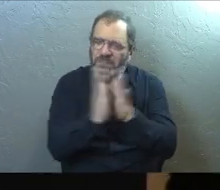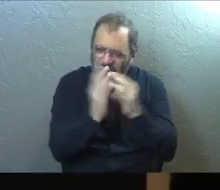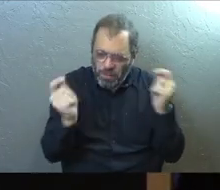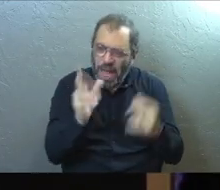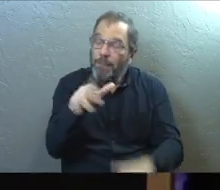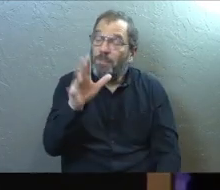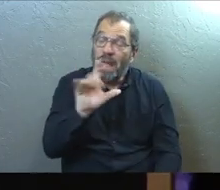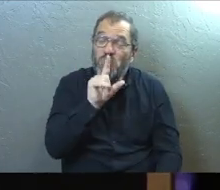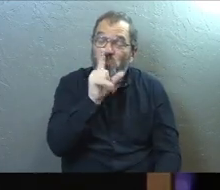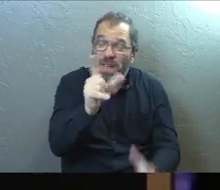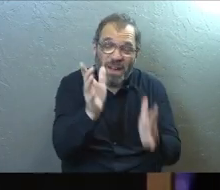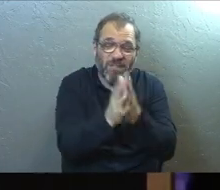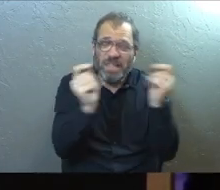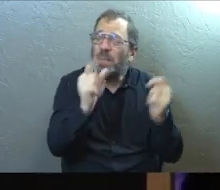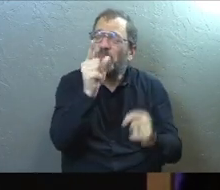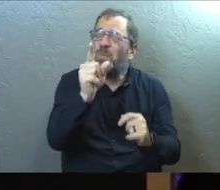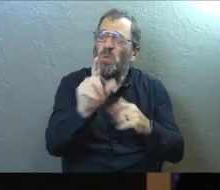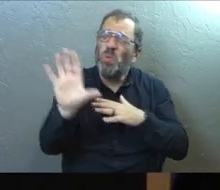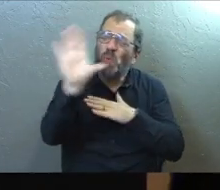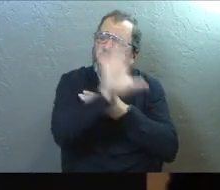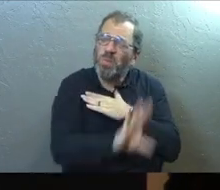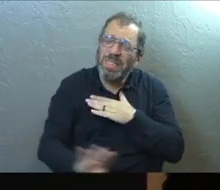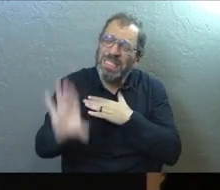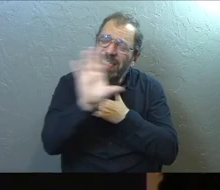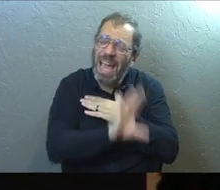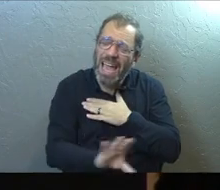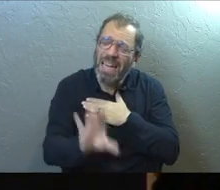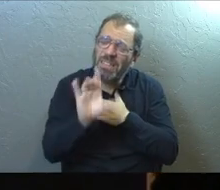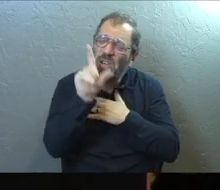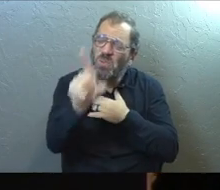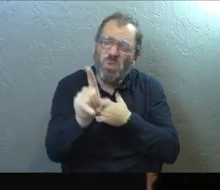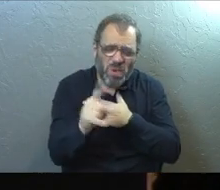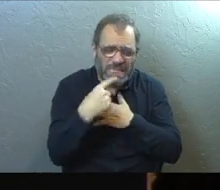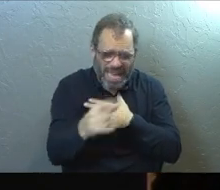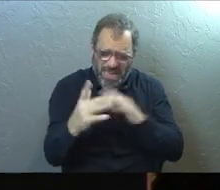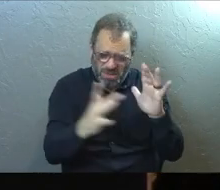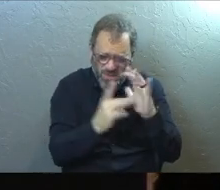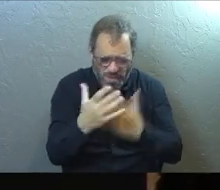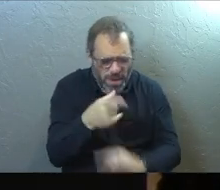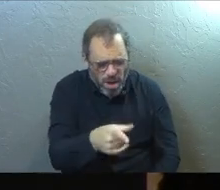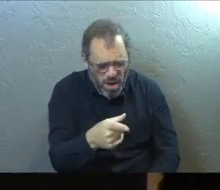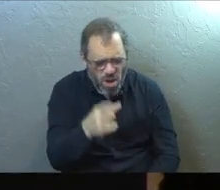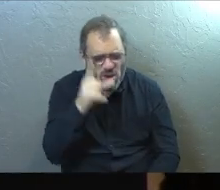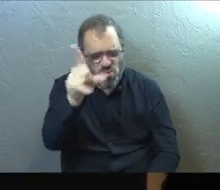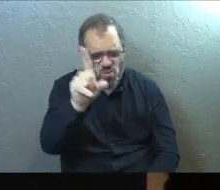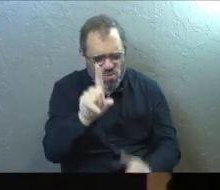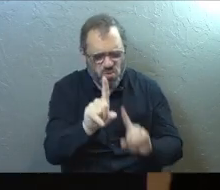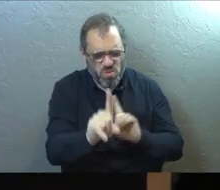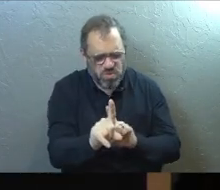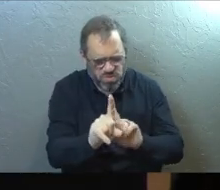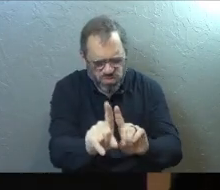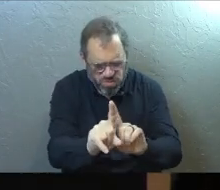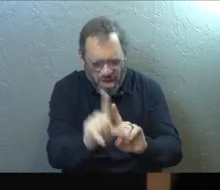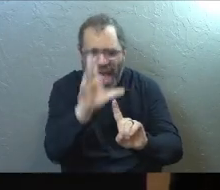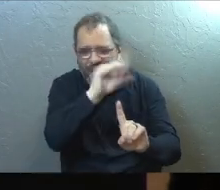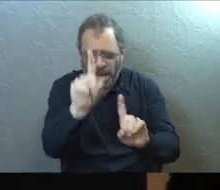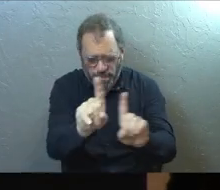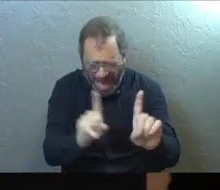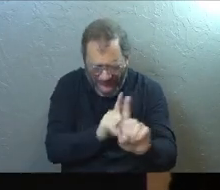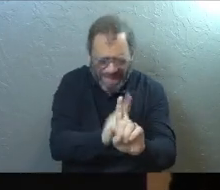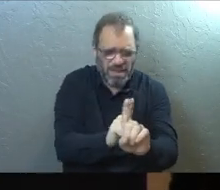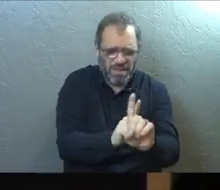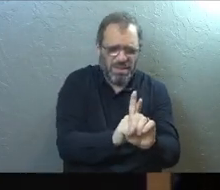And the real victory is that, God, you protect us. God, you say in your word that you go before us and behind us.